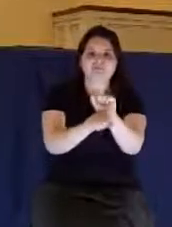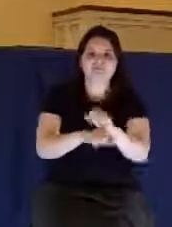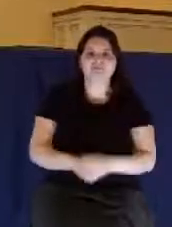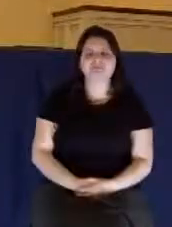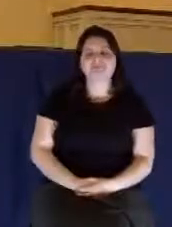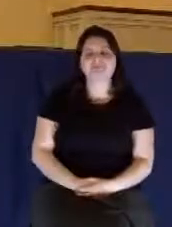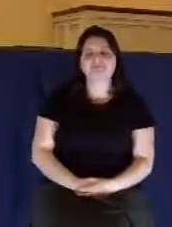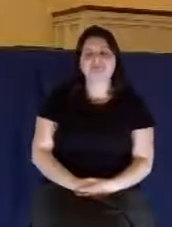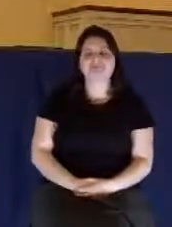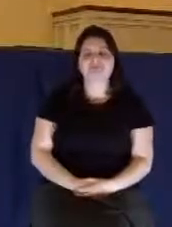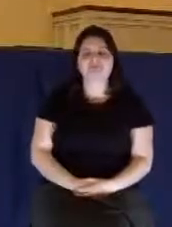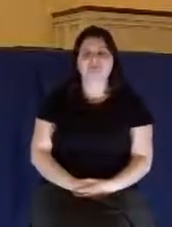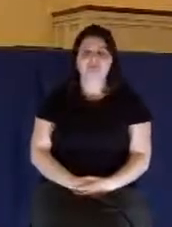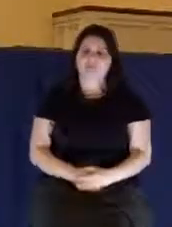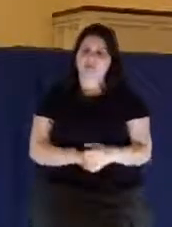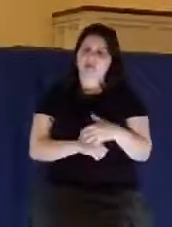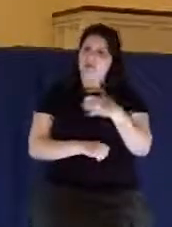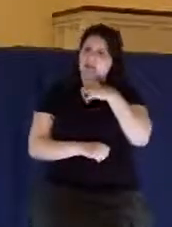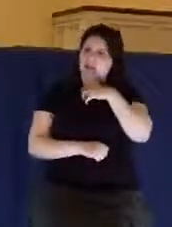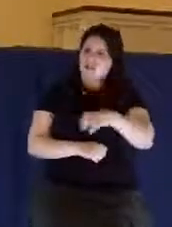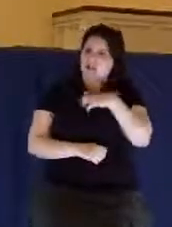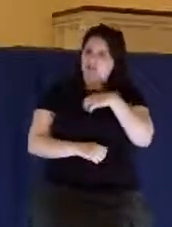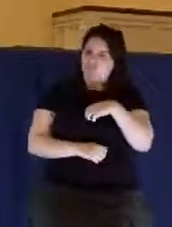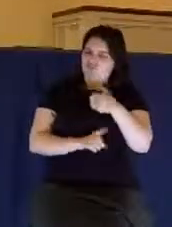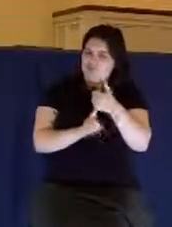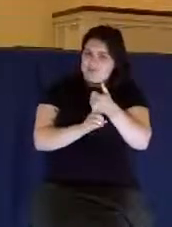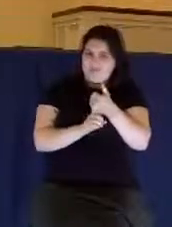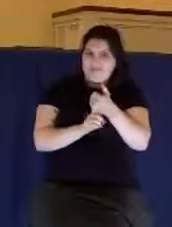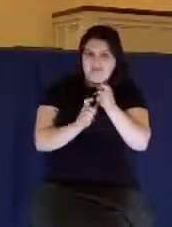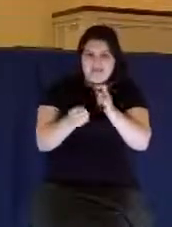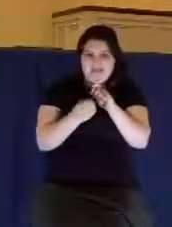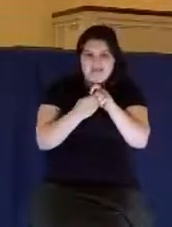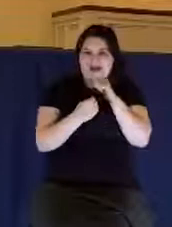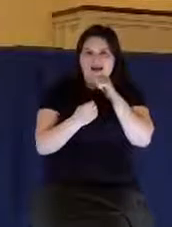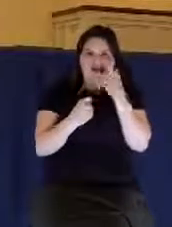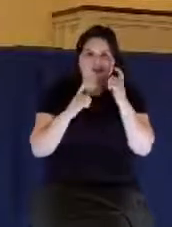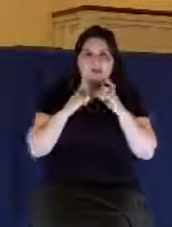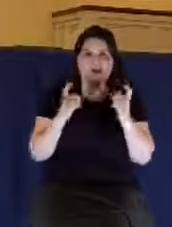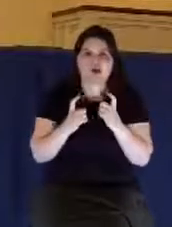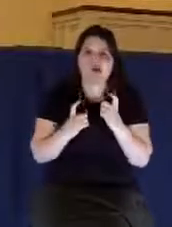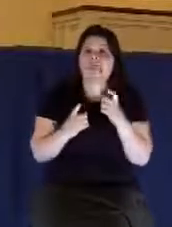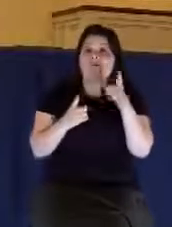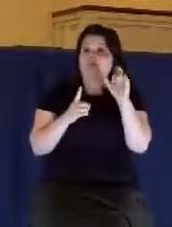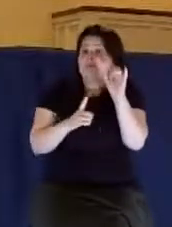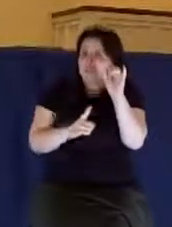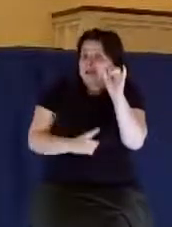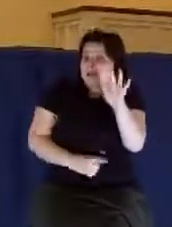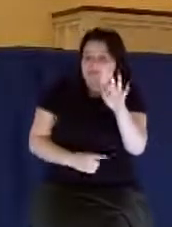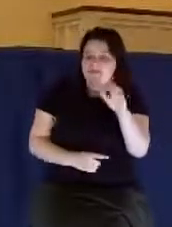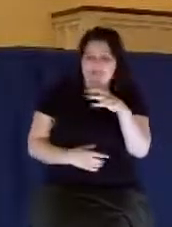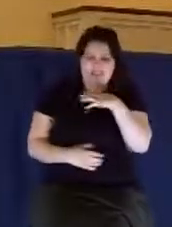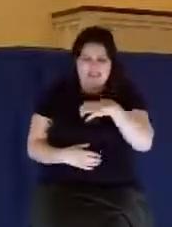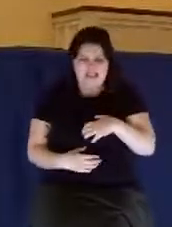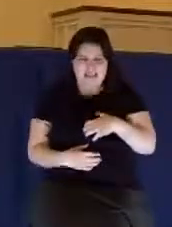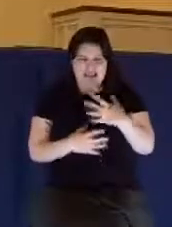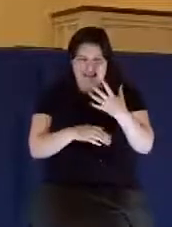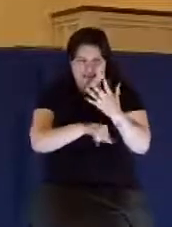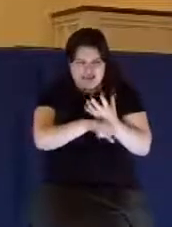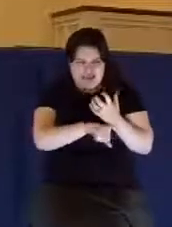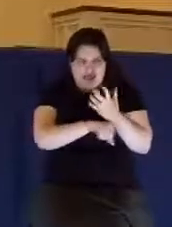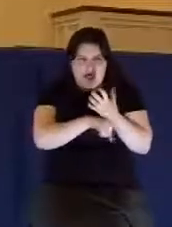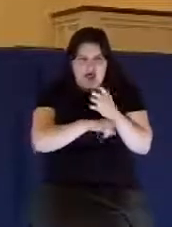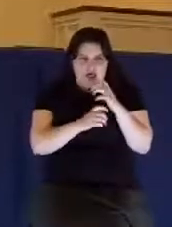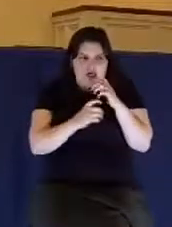Desires themselves are not sinful. It's when we allow those desires to draw us away, to overcome us.